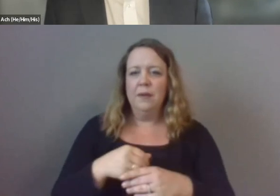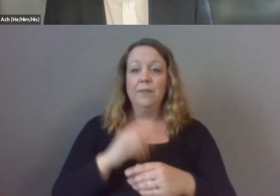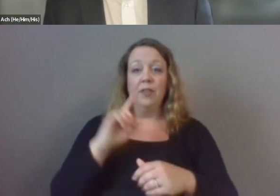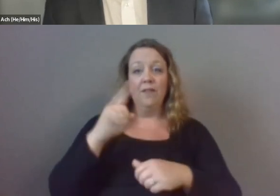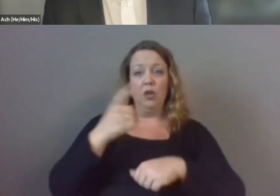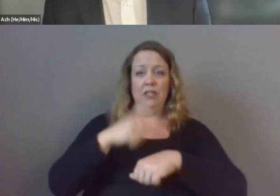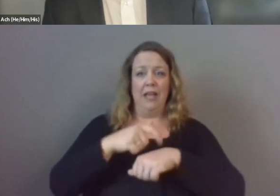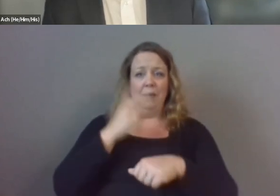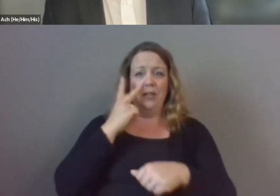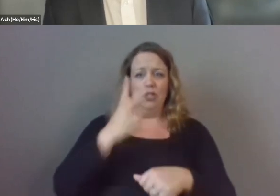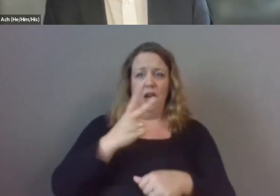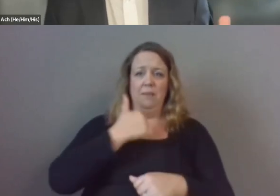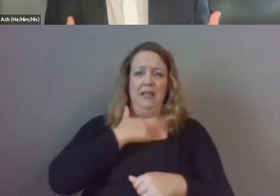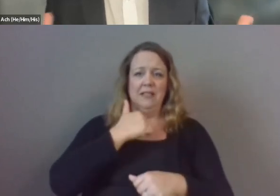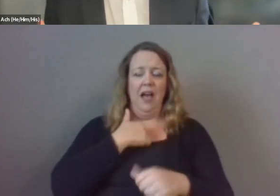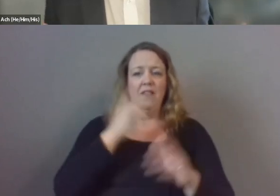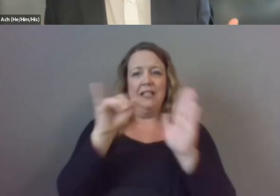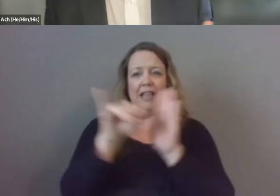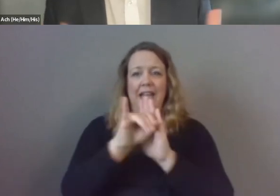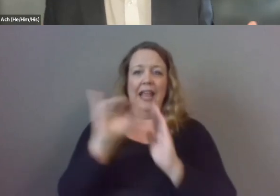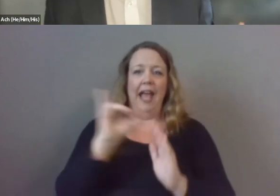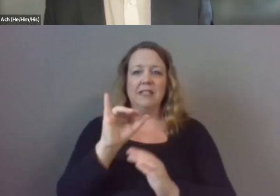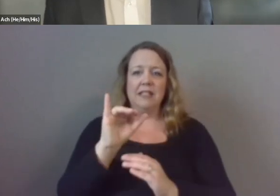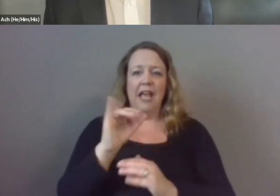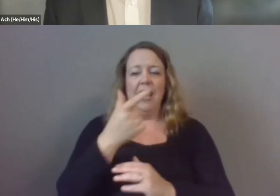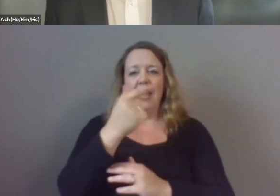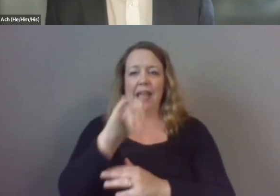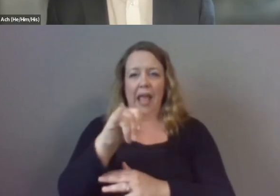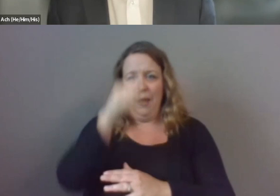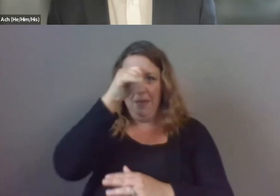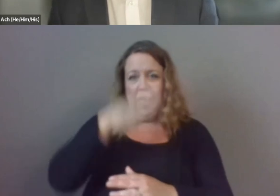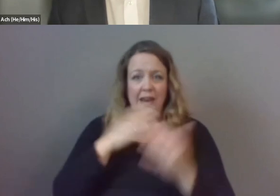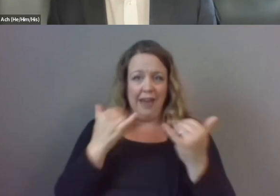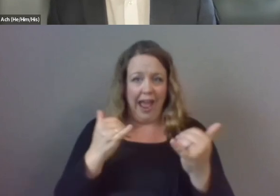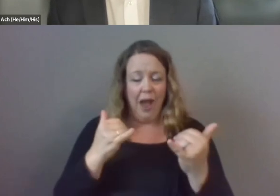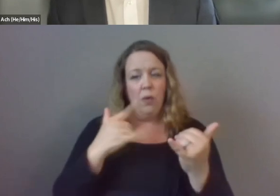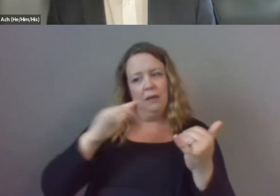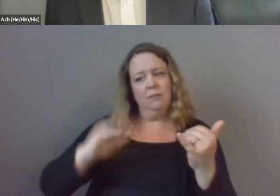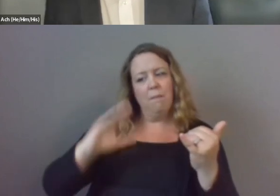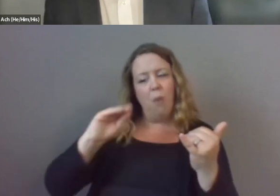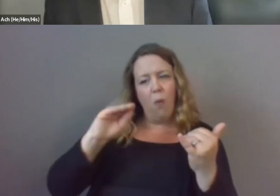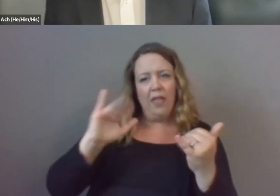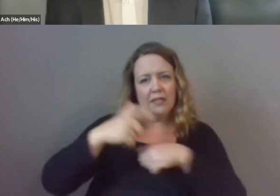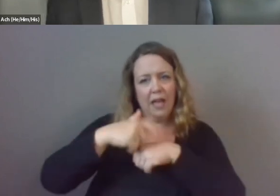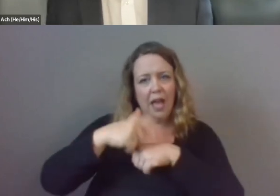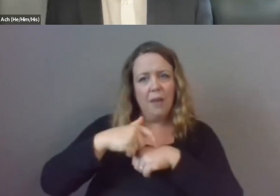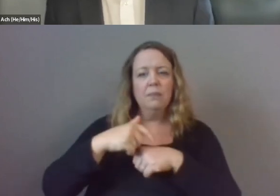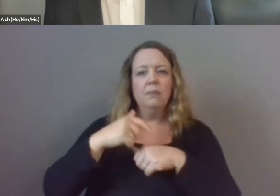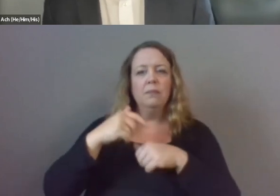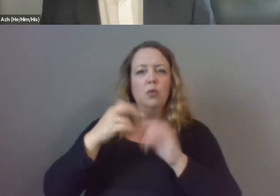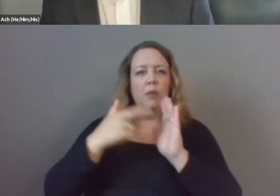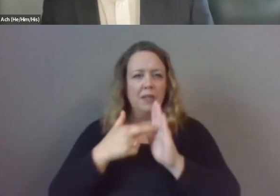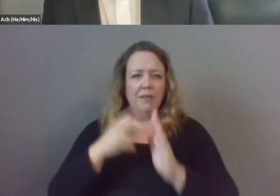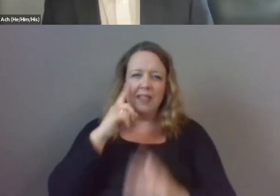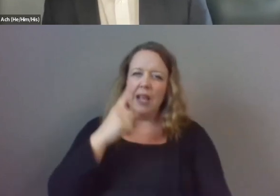identity as a is a is a gay man now and and boy then represented um i was probably 11